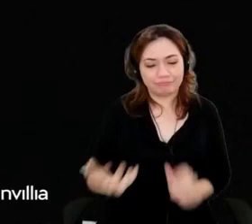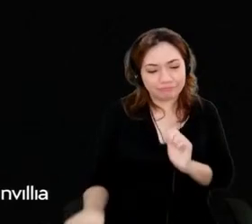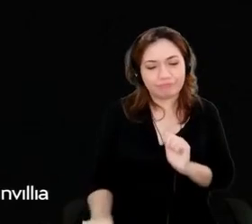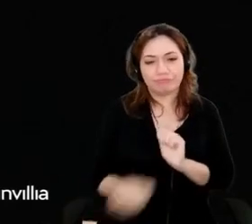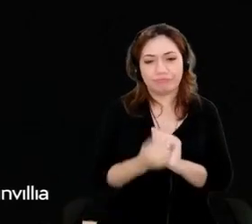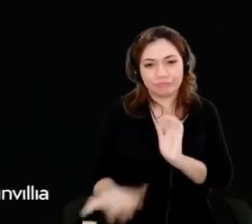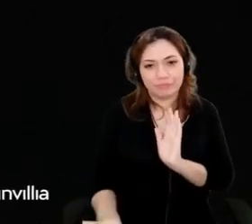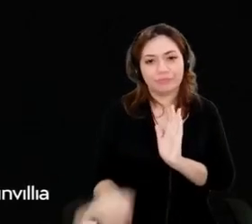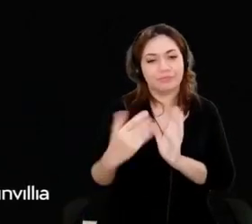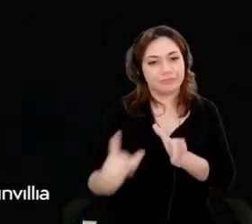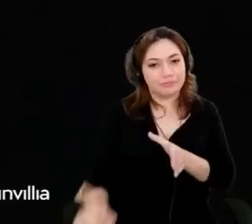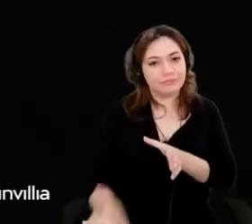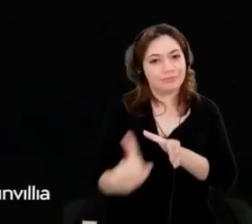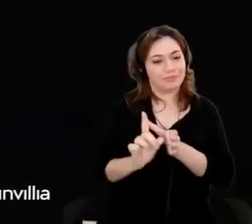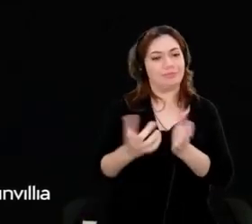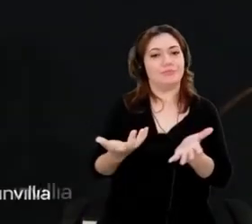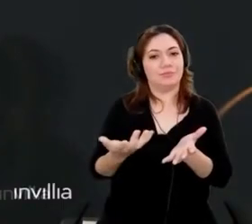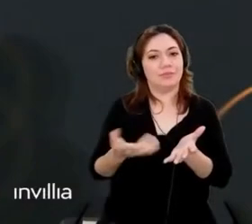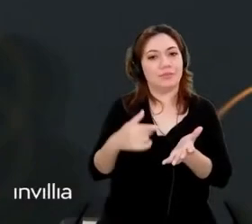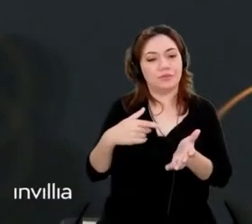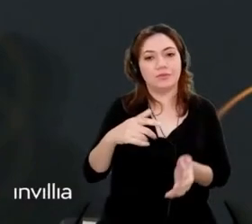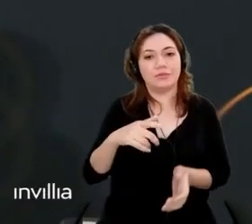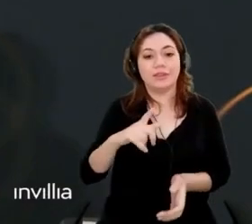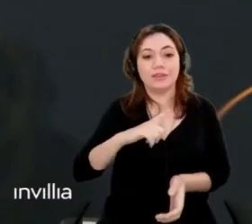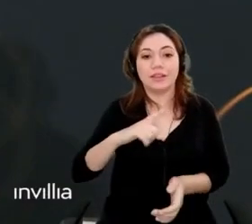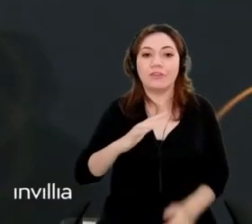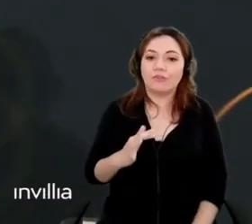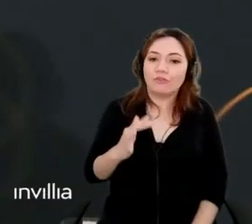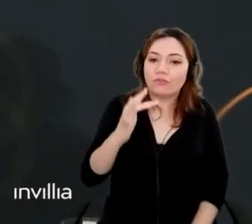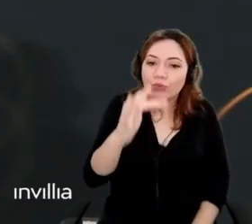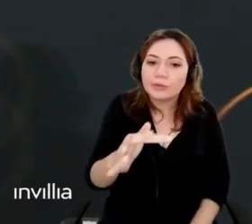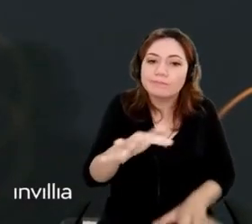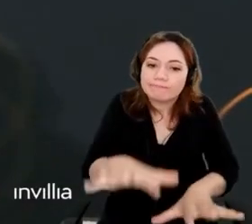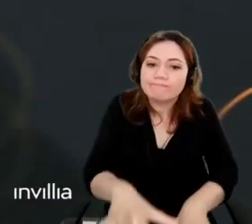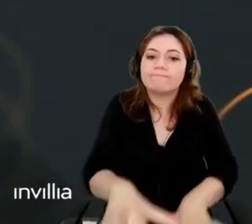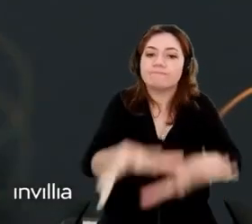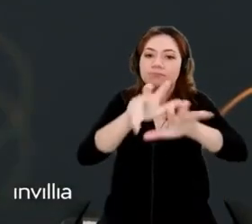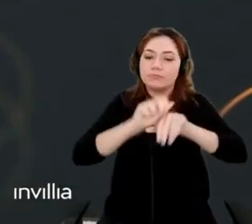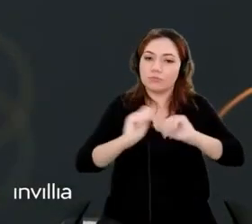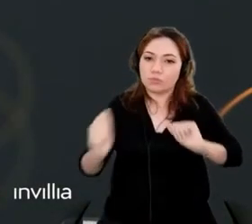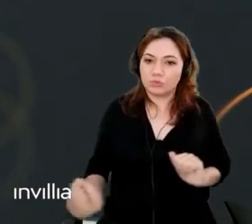breathe the future together. Thank you very much.